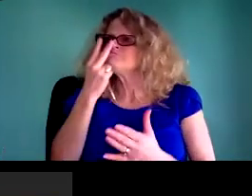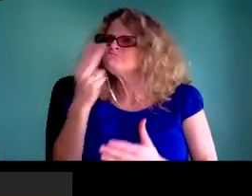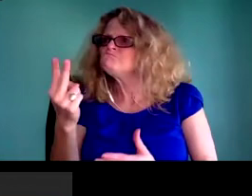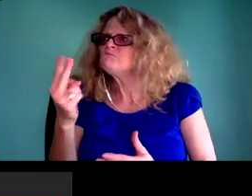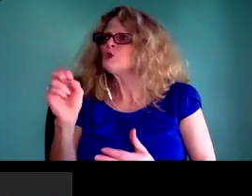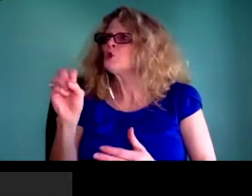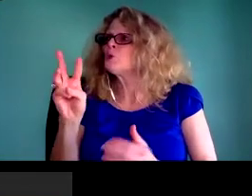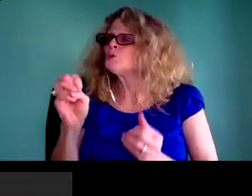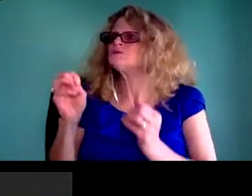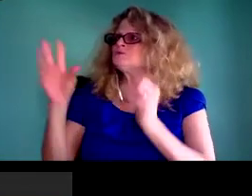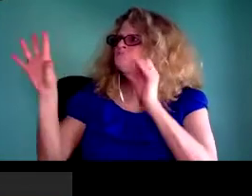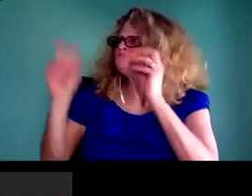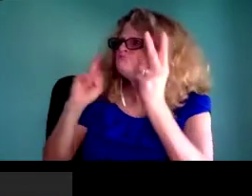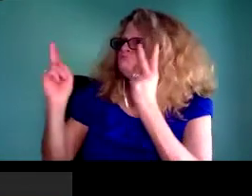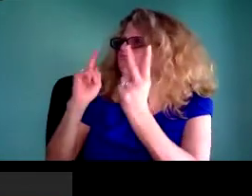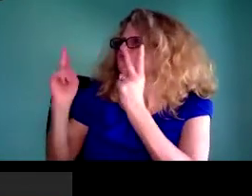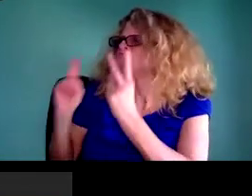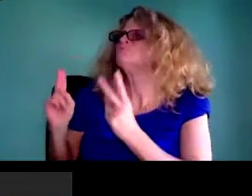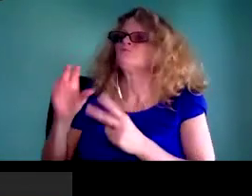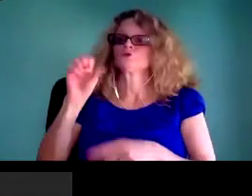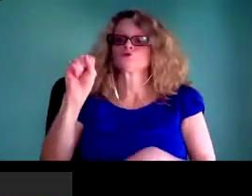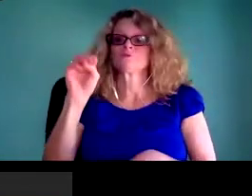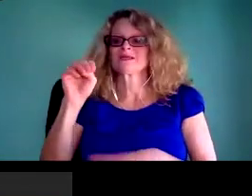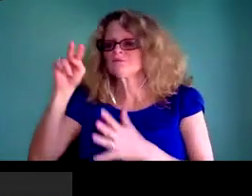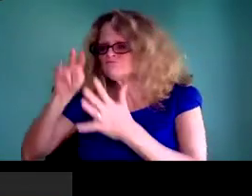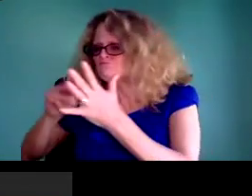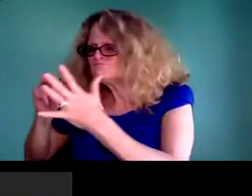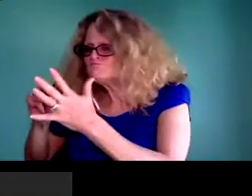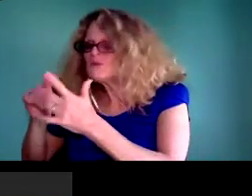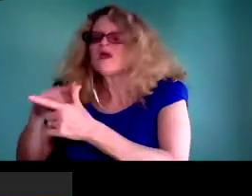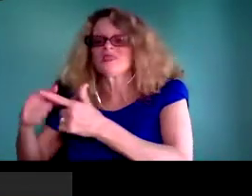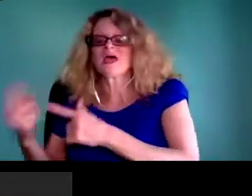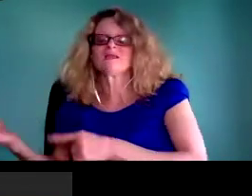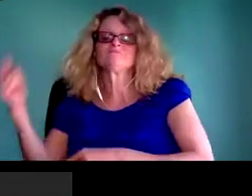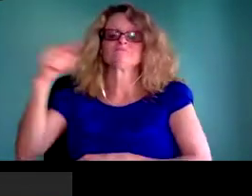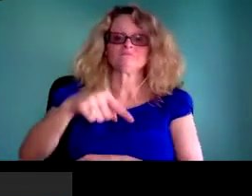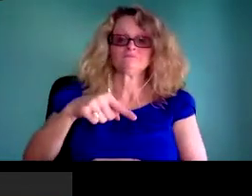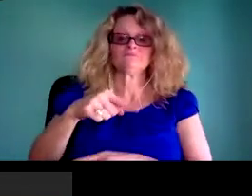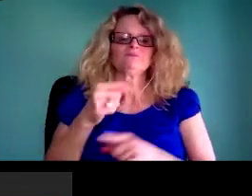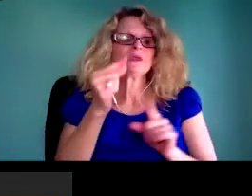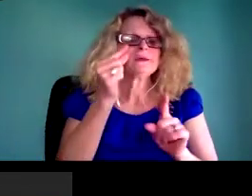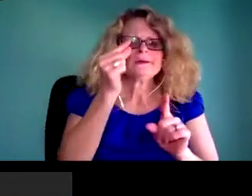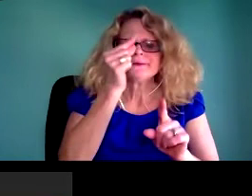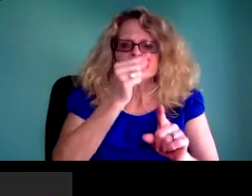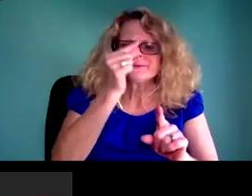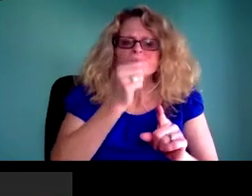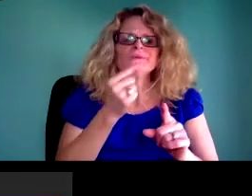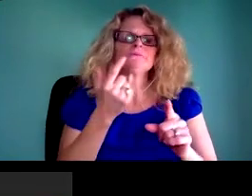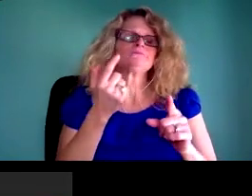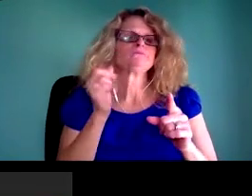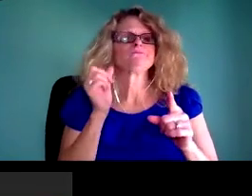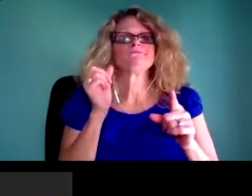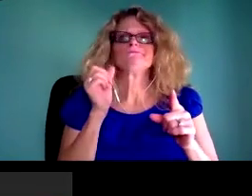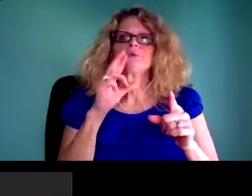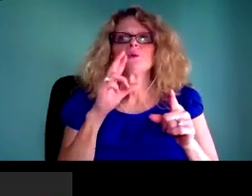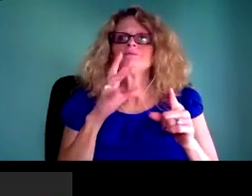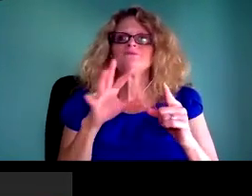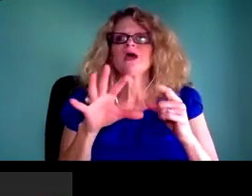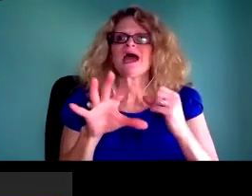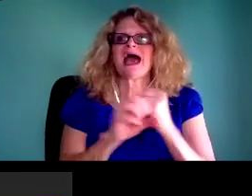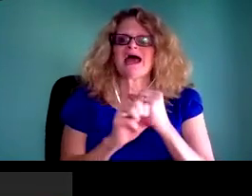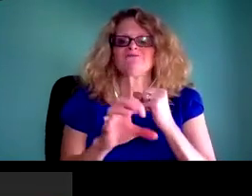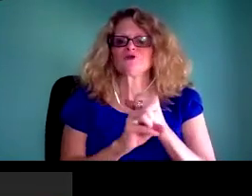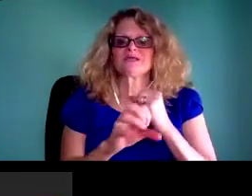that are incredibly threatening here to democracy and that we should be paying very close attention to